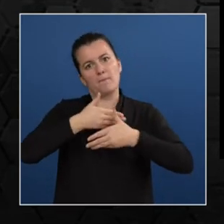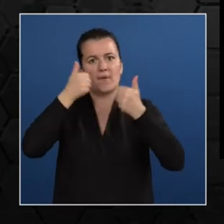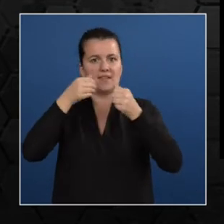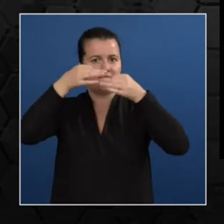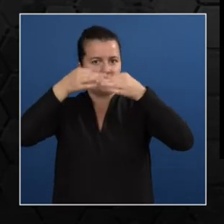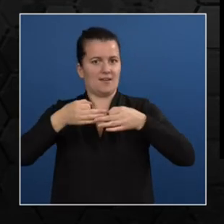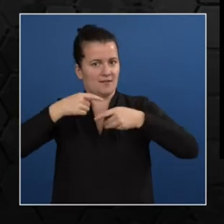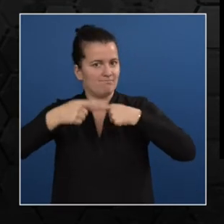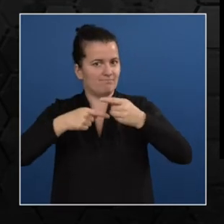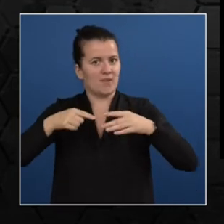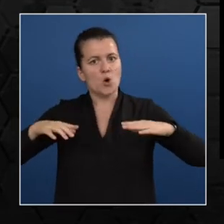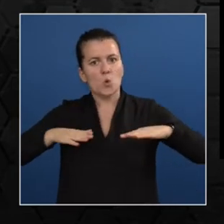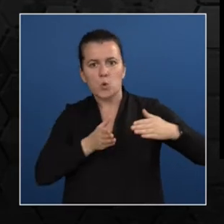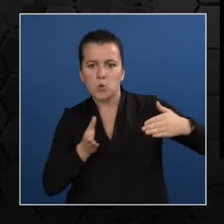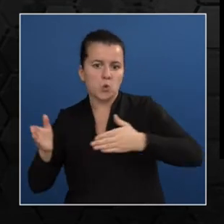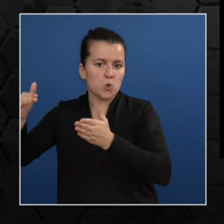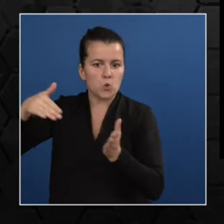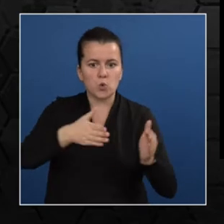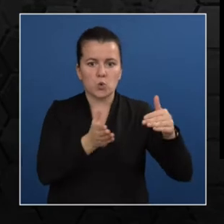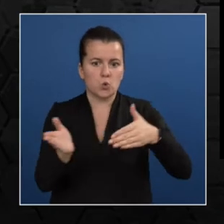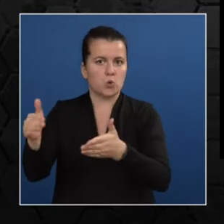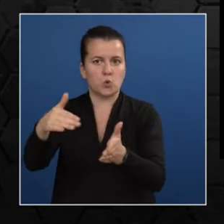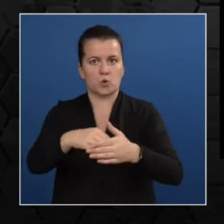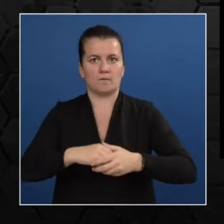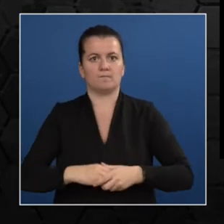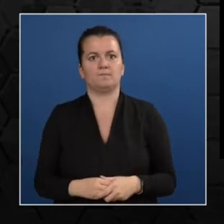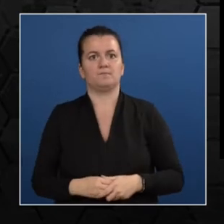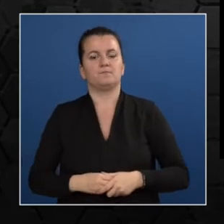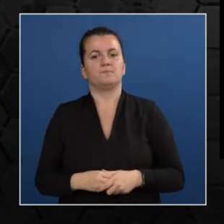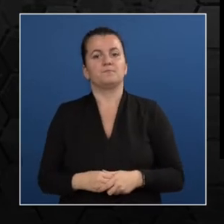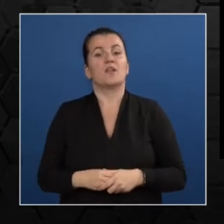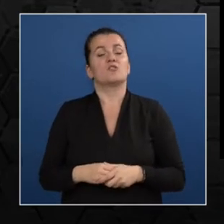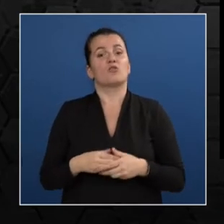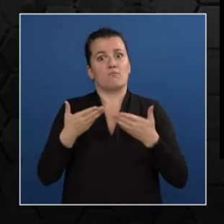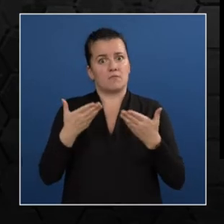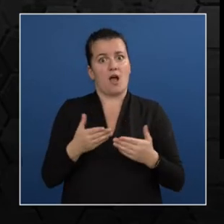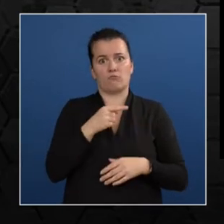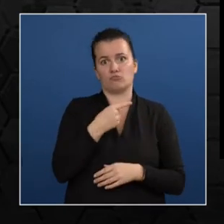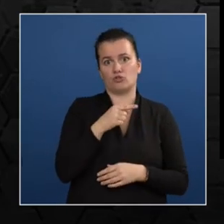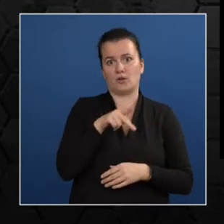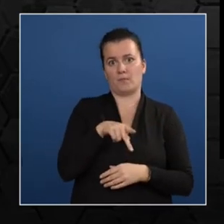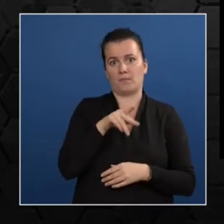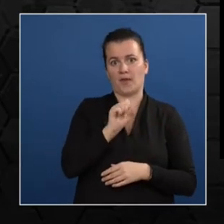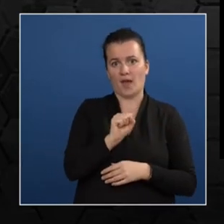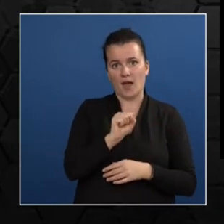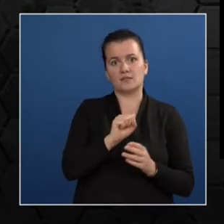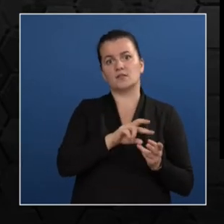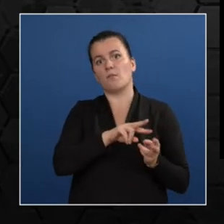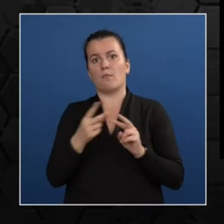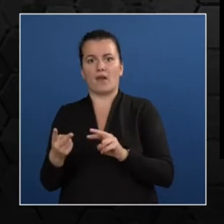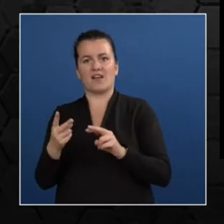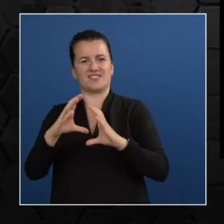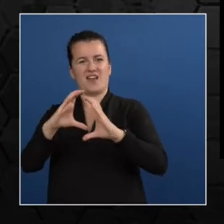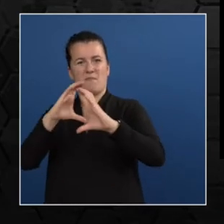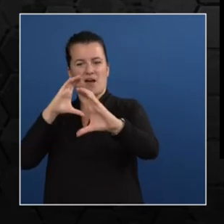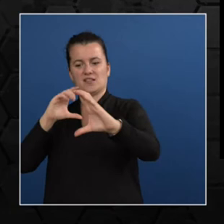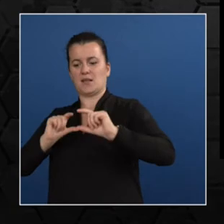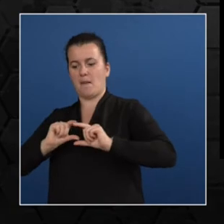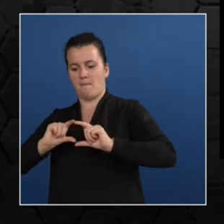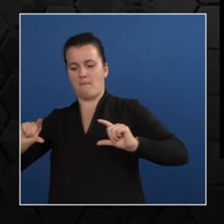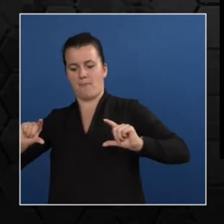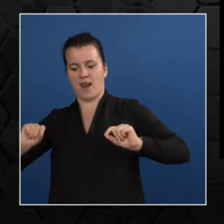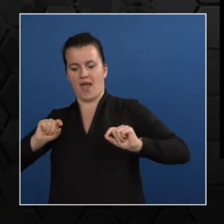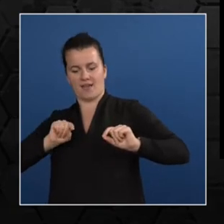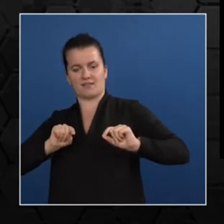that track transit vehicles in real time using GPS. And they could also read number plates using techniques like RFID that is radio